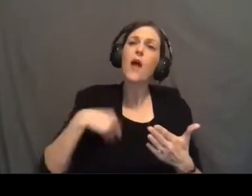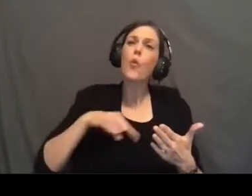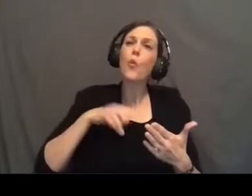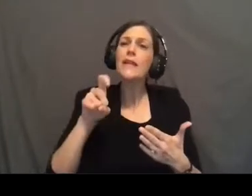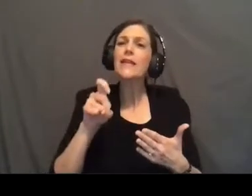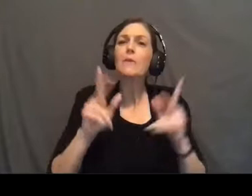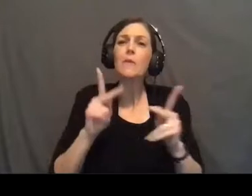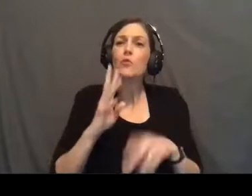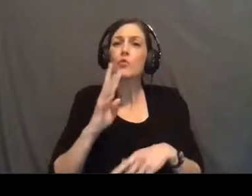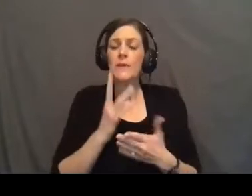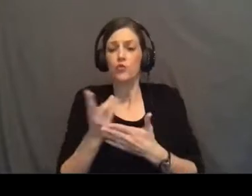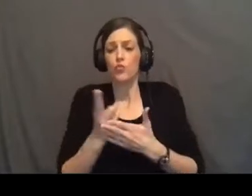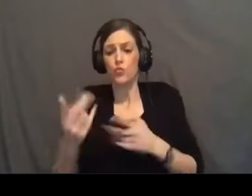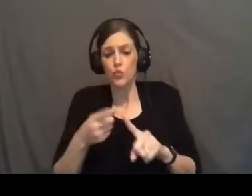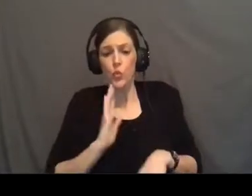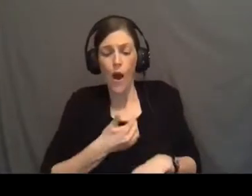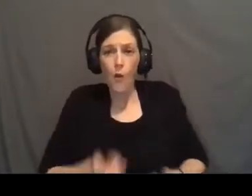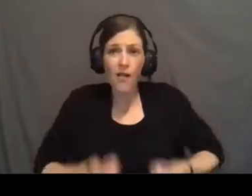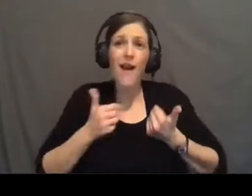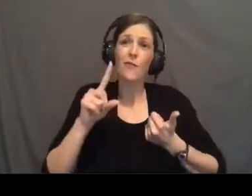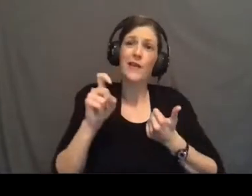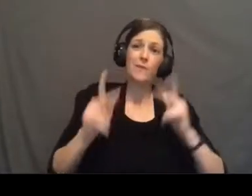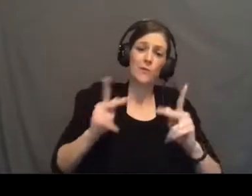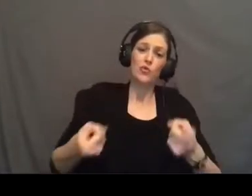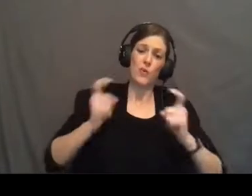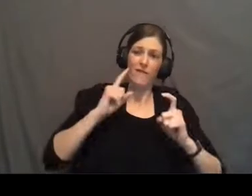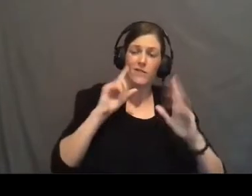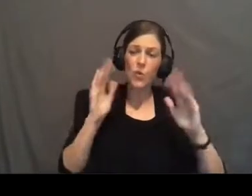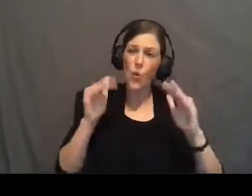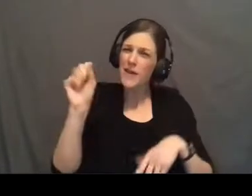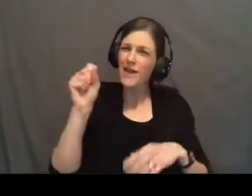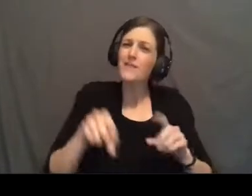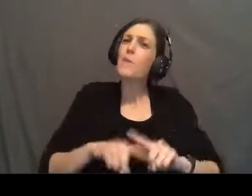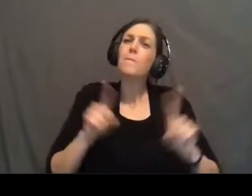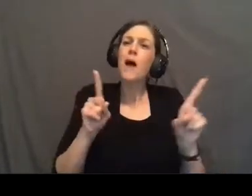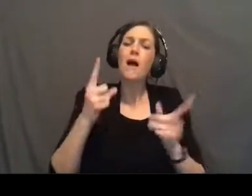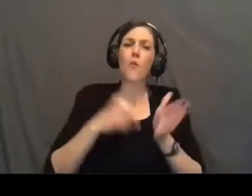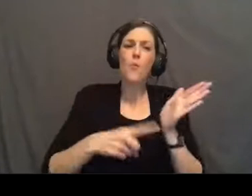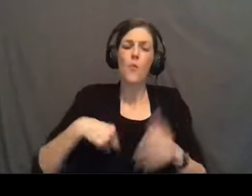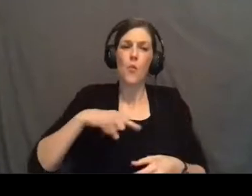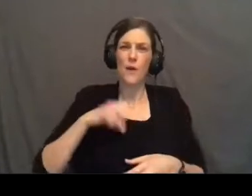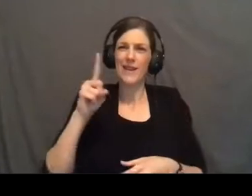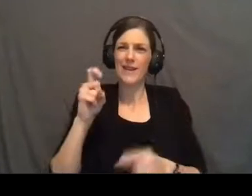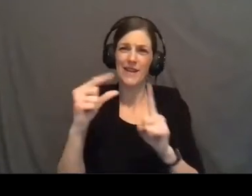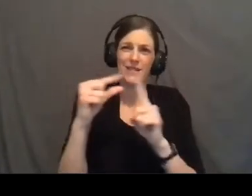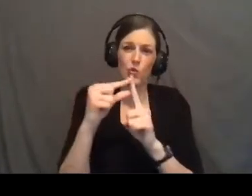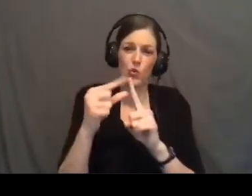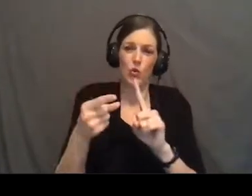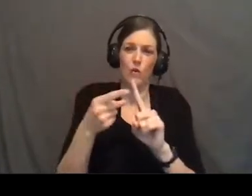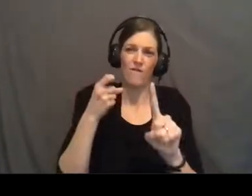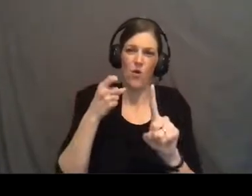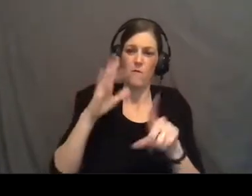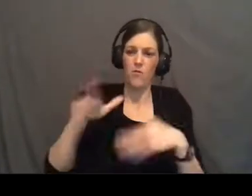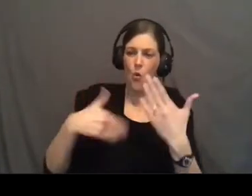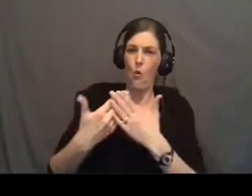speak truth into our life, we need people to give us hope in our life, but what we need are words that come from Almighty